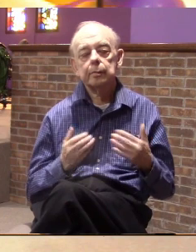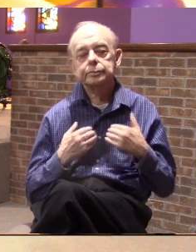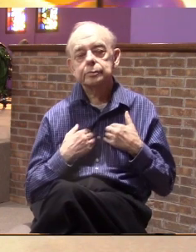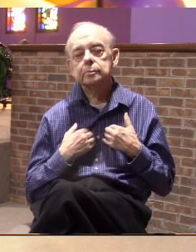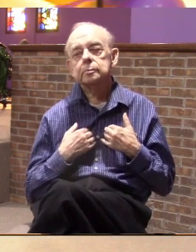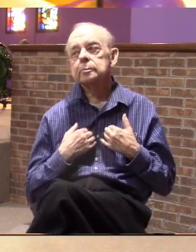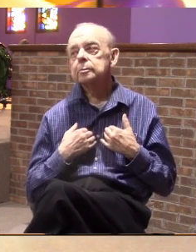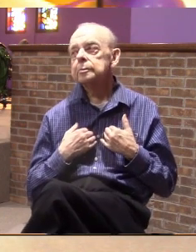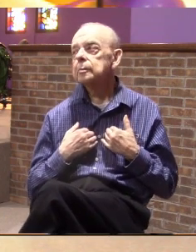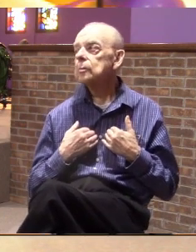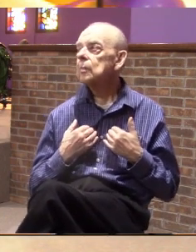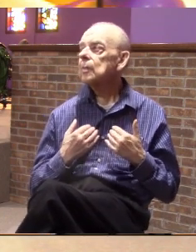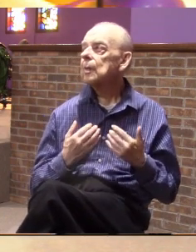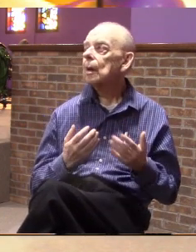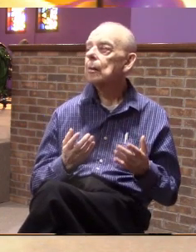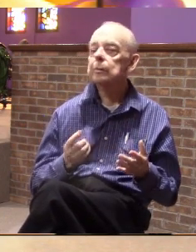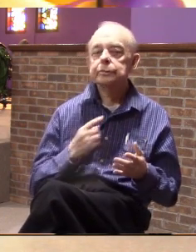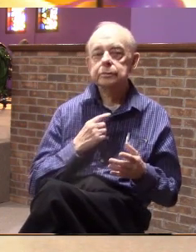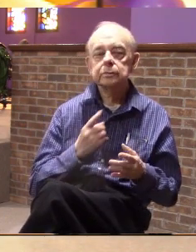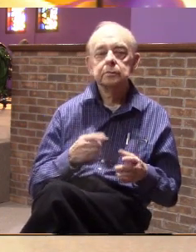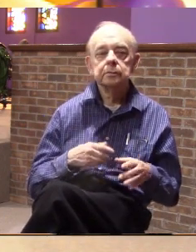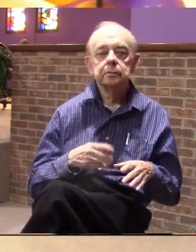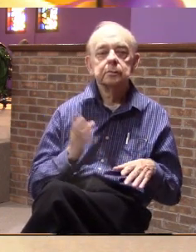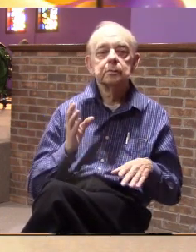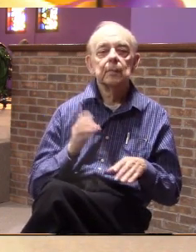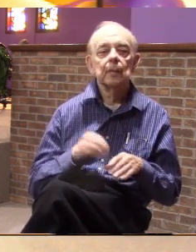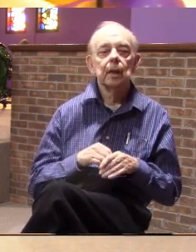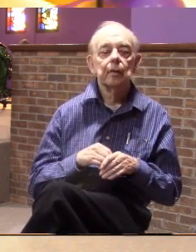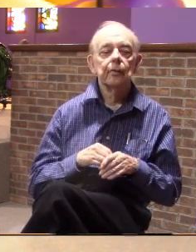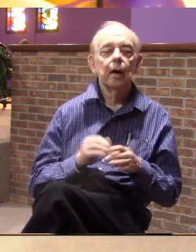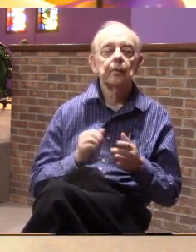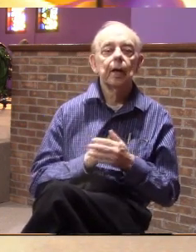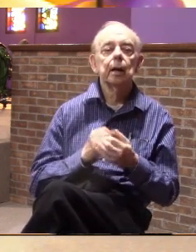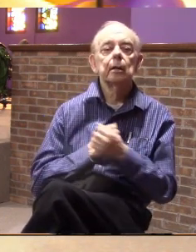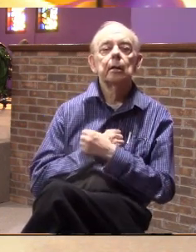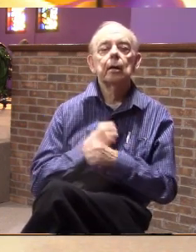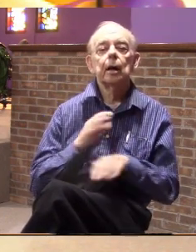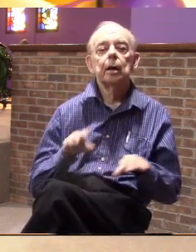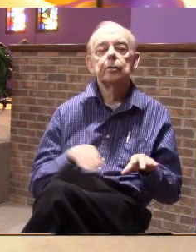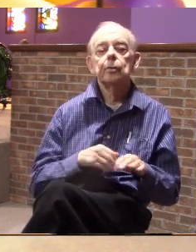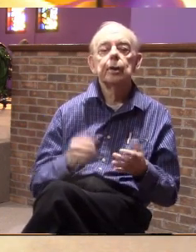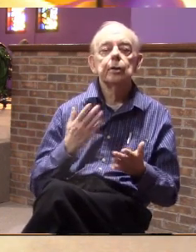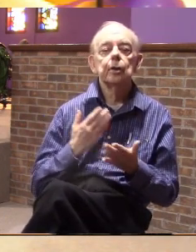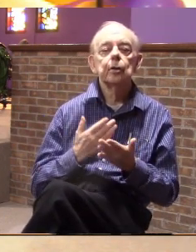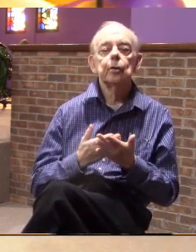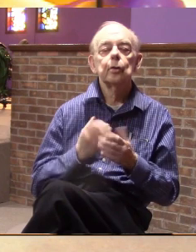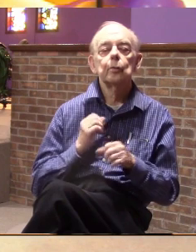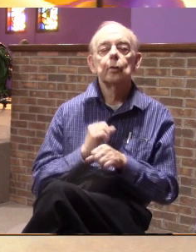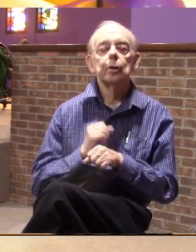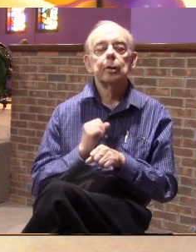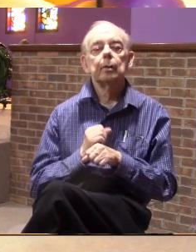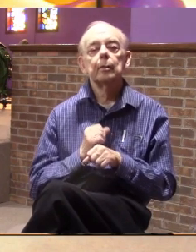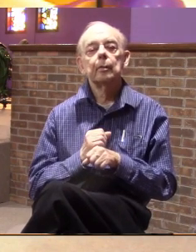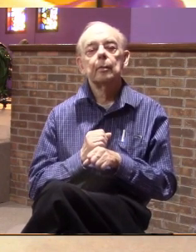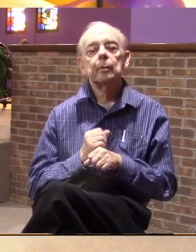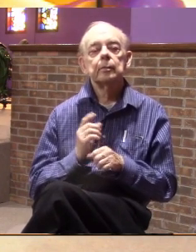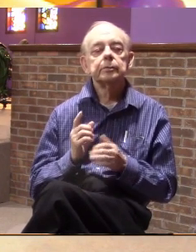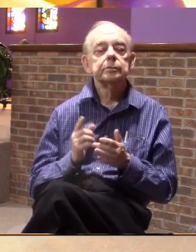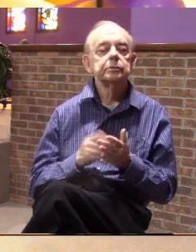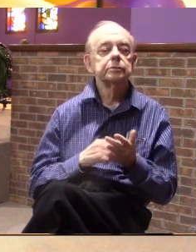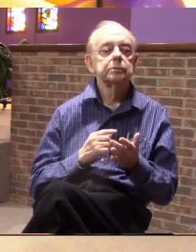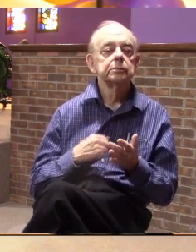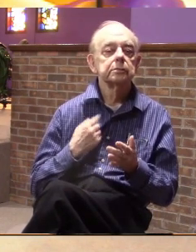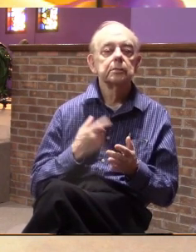there was to take part in that loving and doing good deeds and sometimes